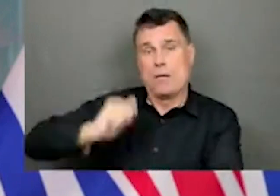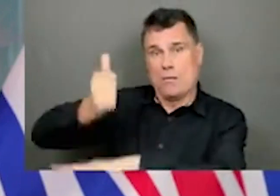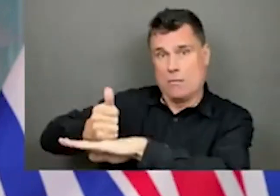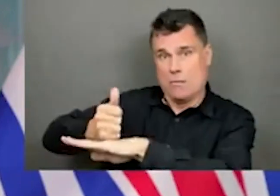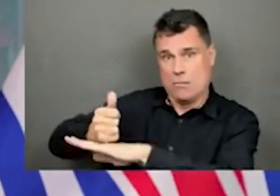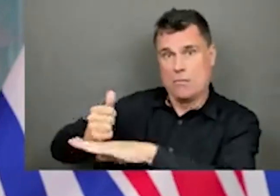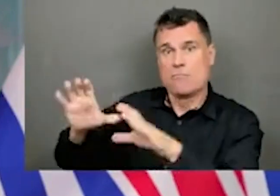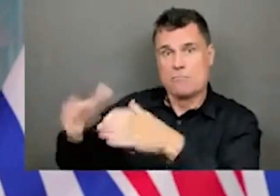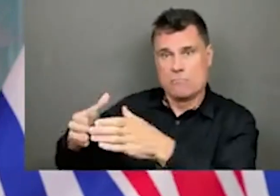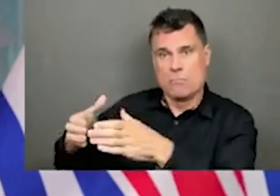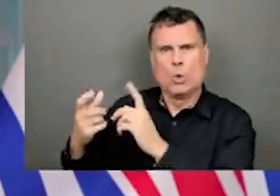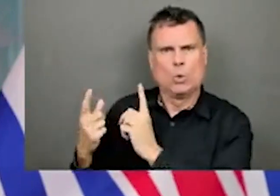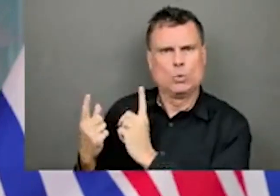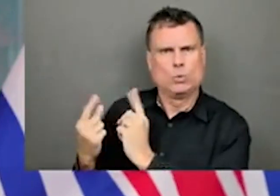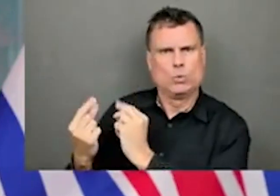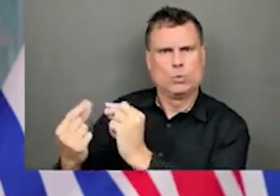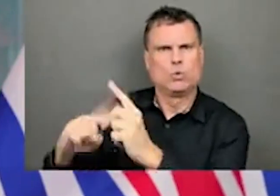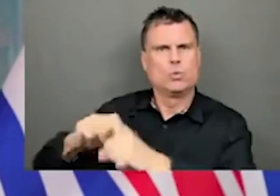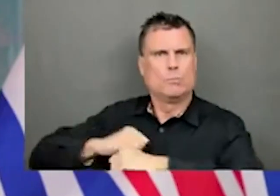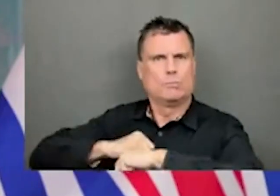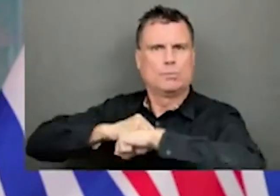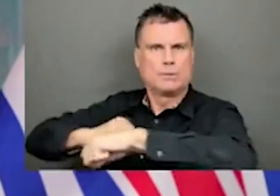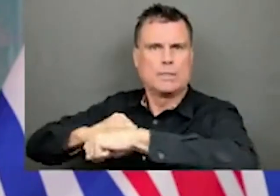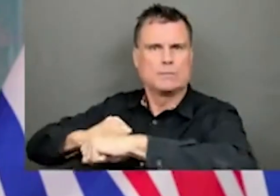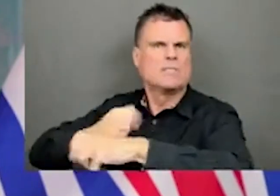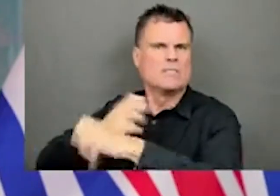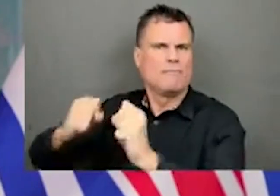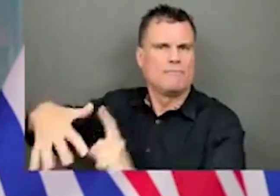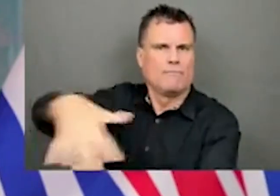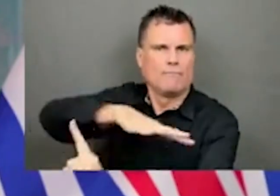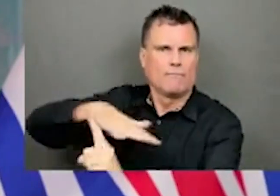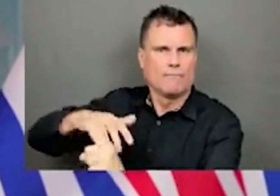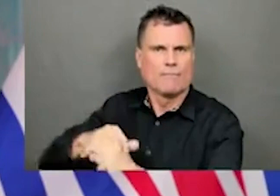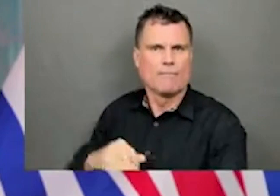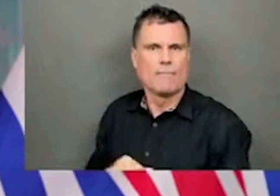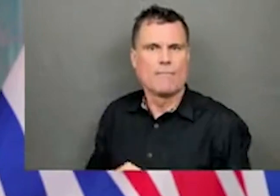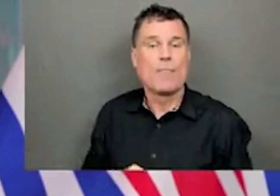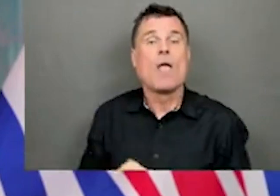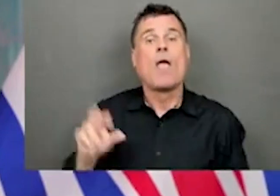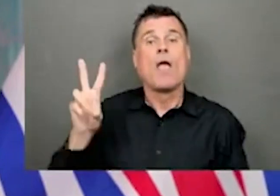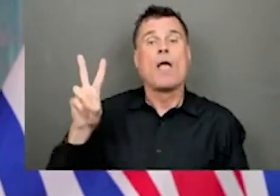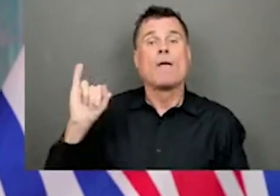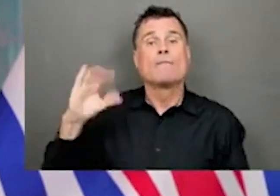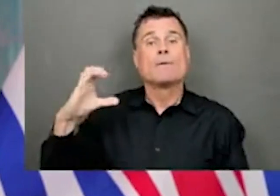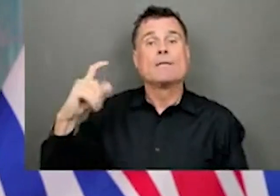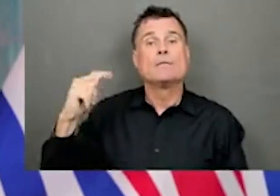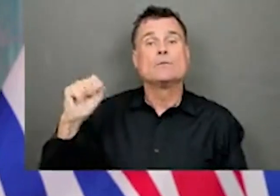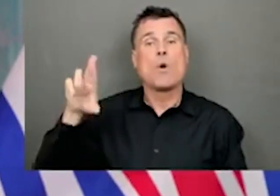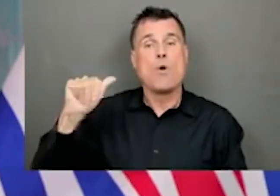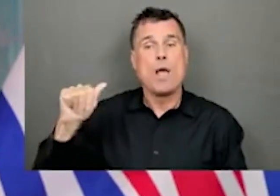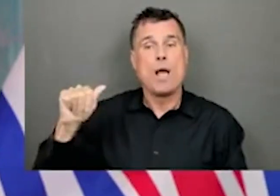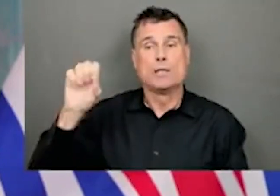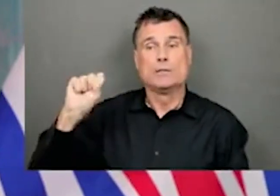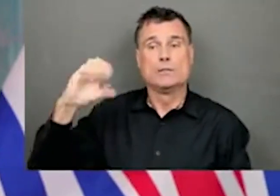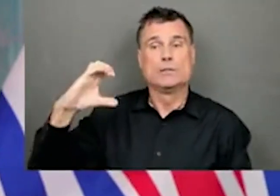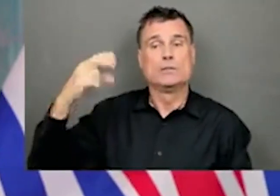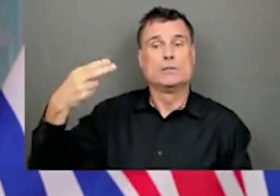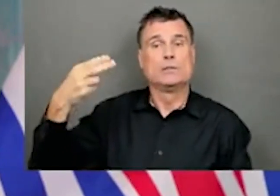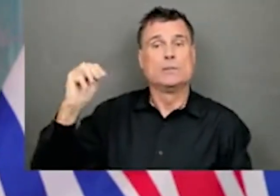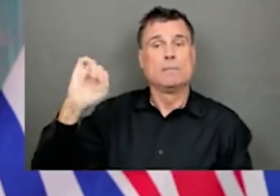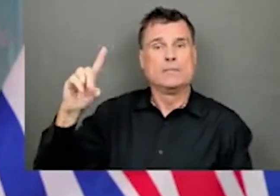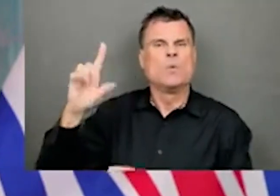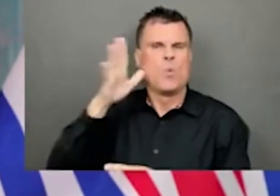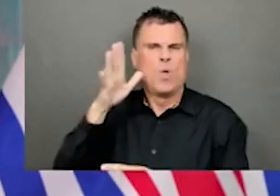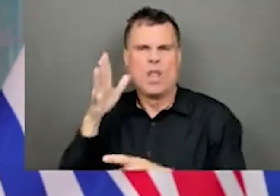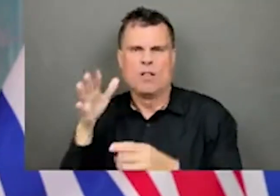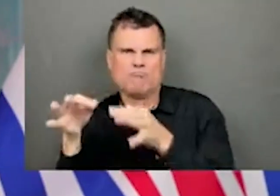safety. Victoria Schmidt from SWITCHBC will tell you more about those efforts in a few minutes. The relational security model